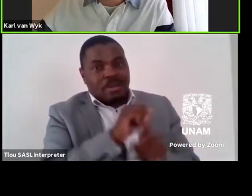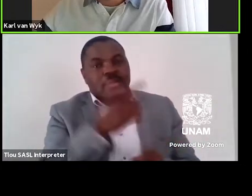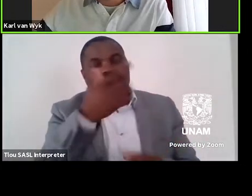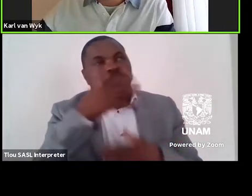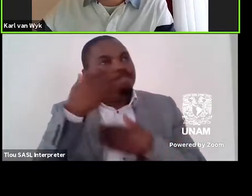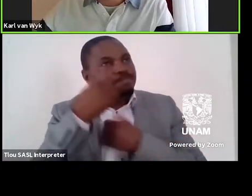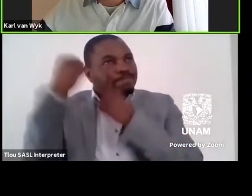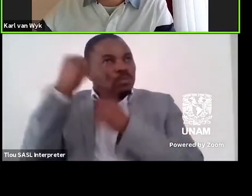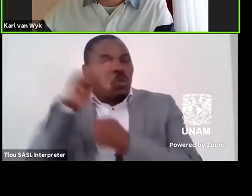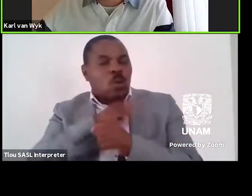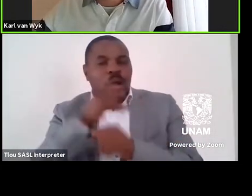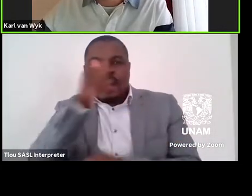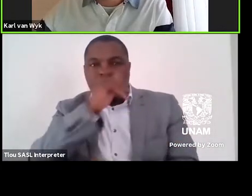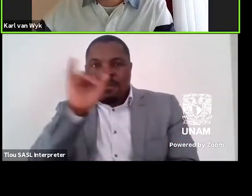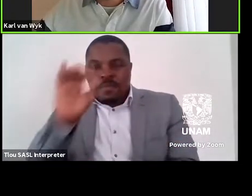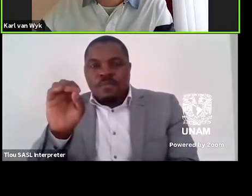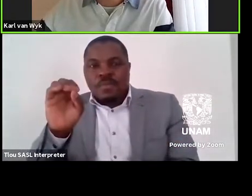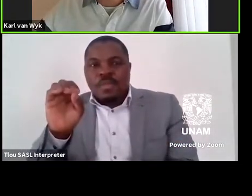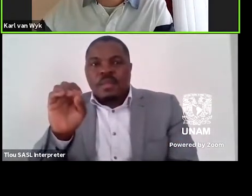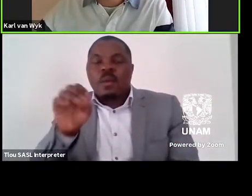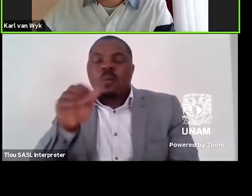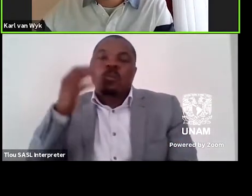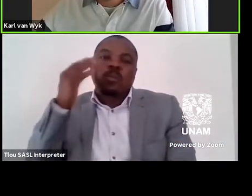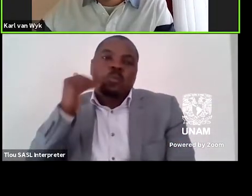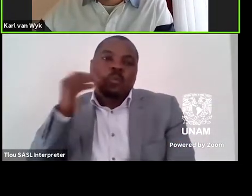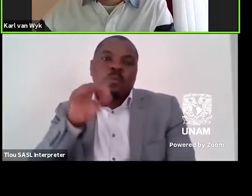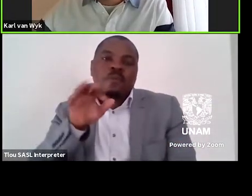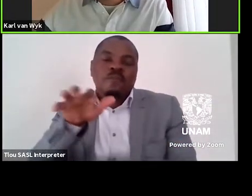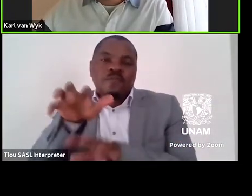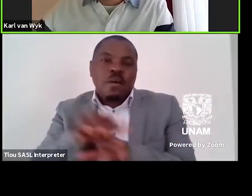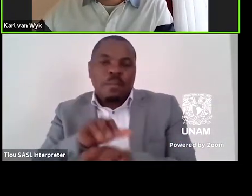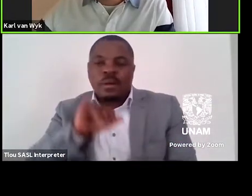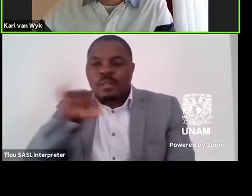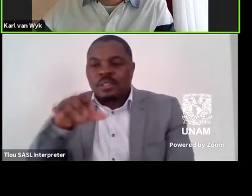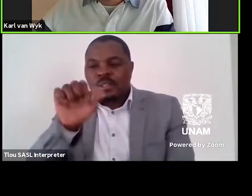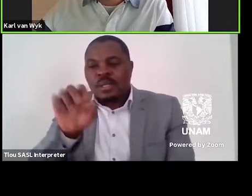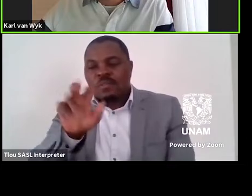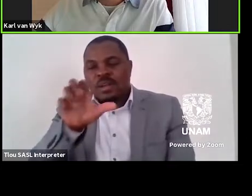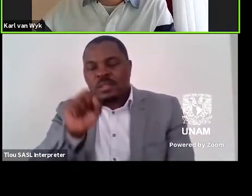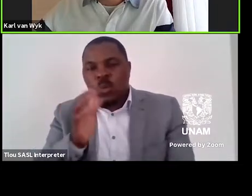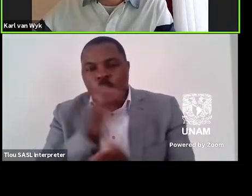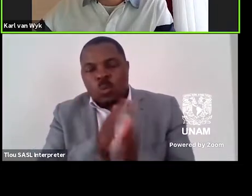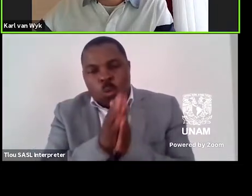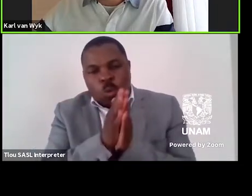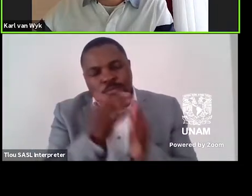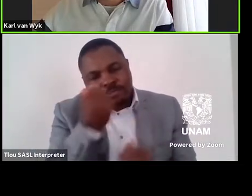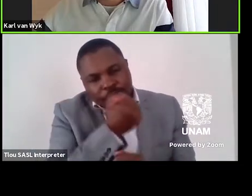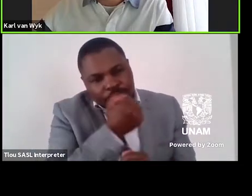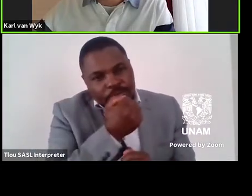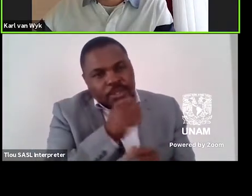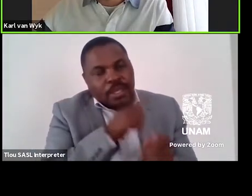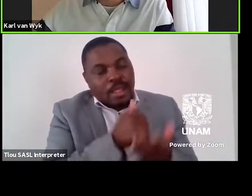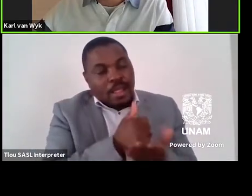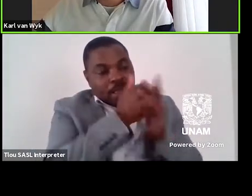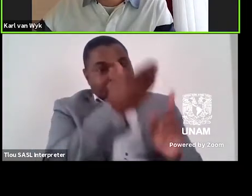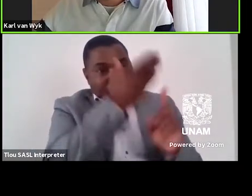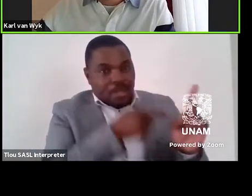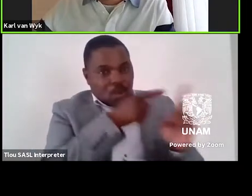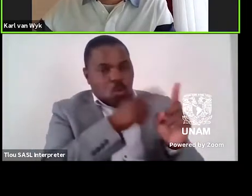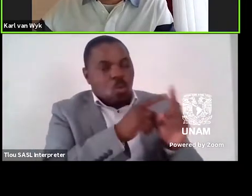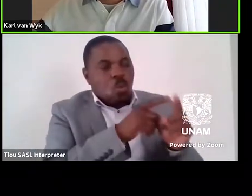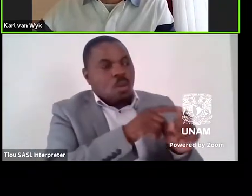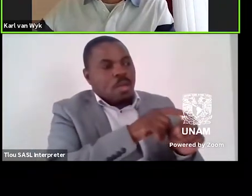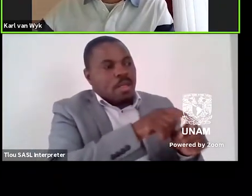crime, the white farmer Jarvis, in an act of forgiveness, assists Stephen and his community to redevelop their land.